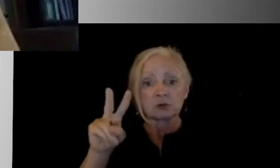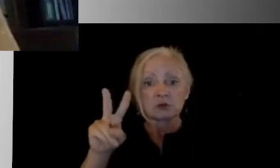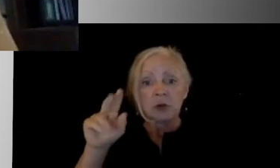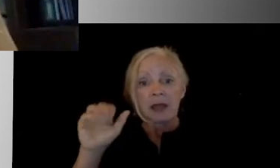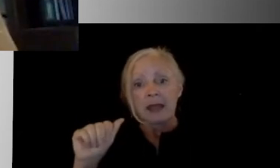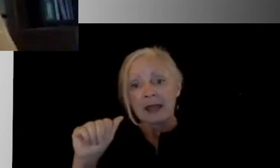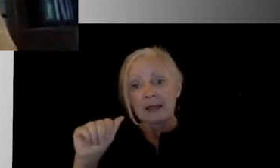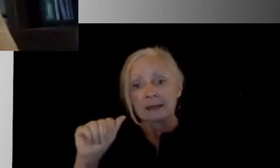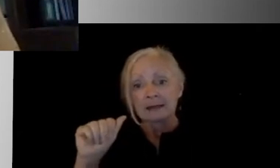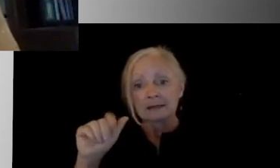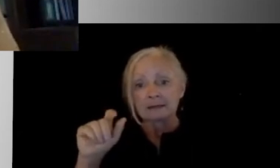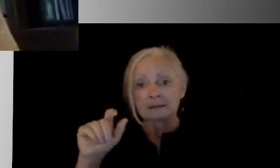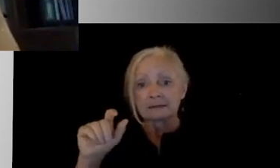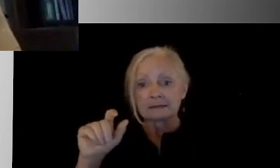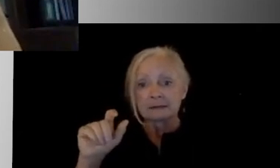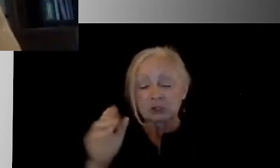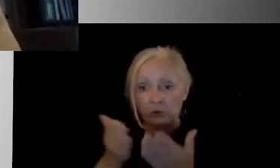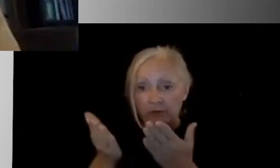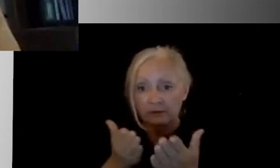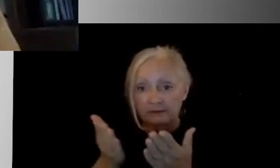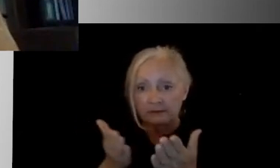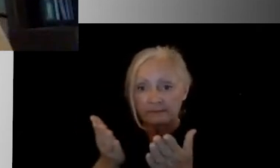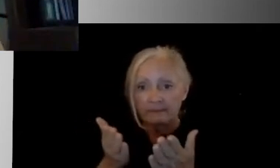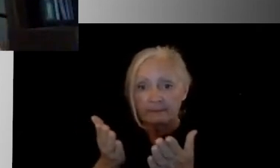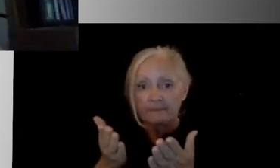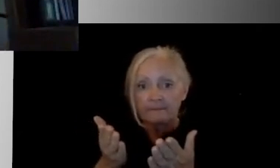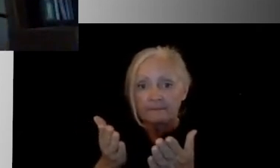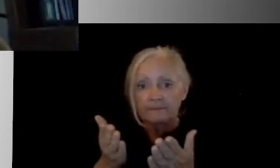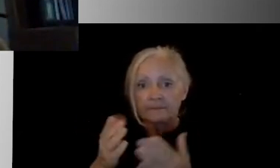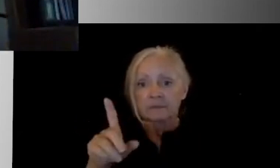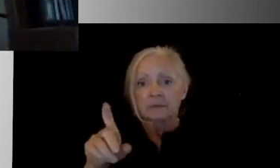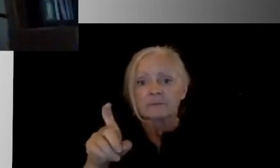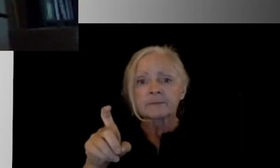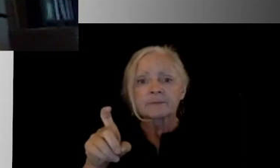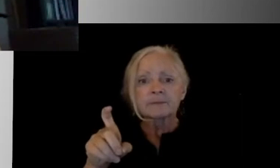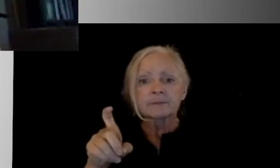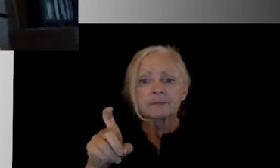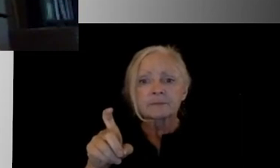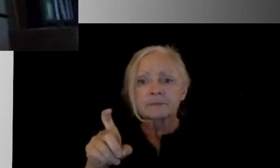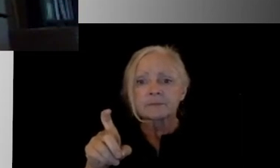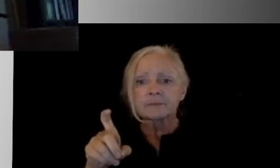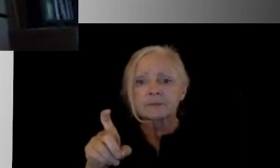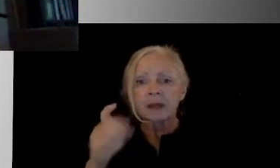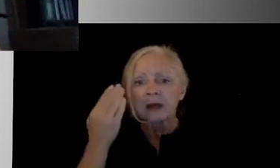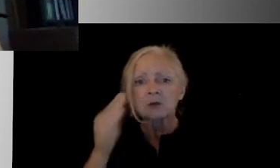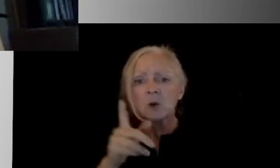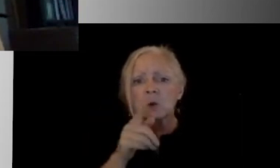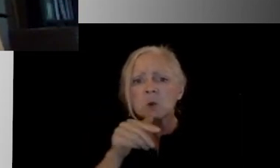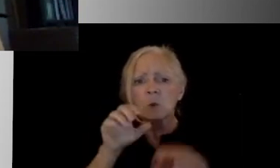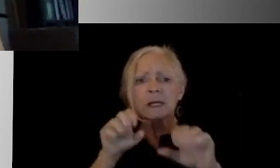in giving us feedback. And this question, I'm not really sure anyone here can, you know, address it statewide,